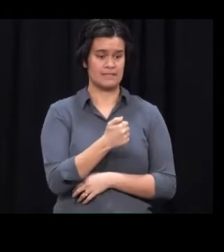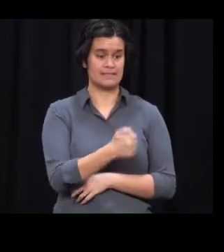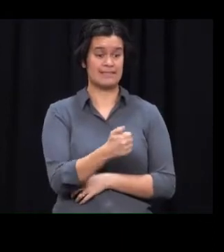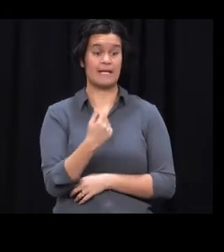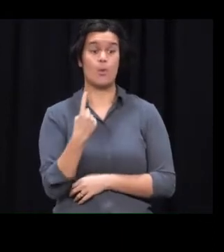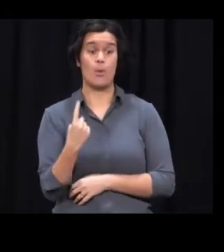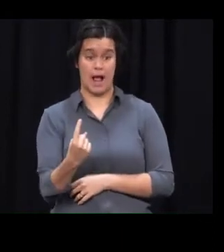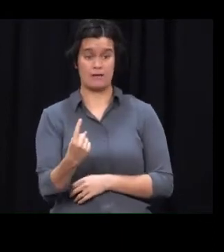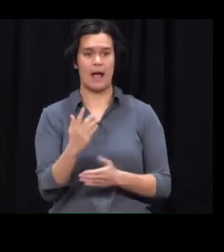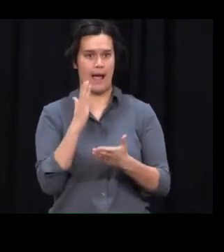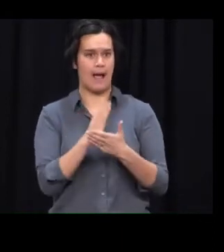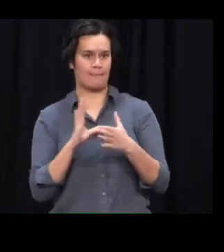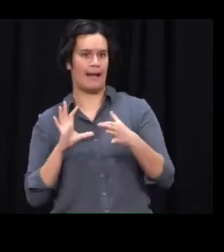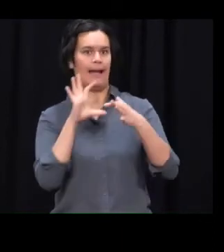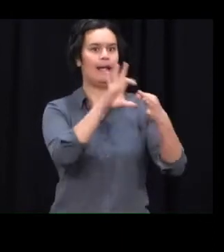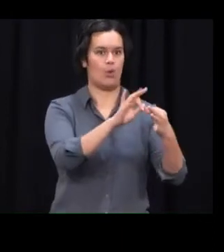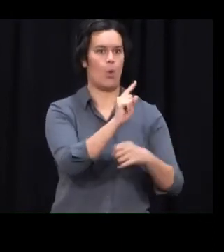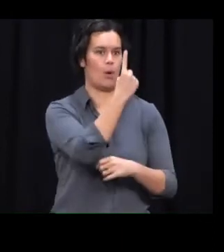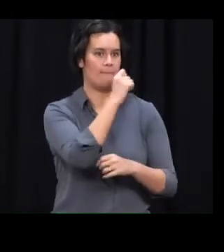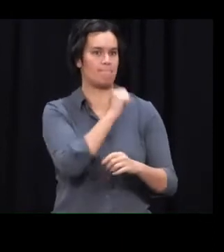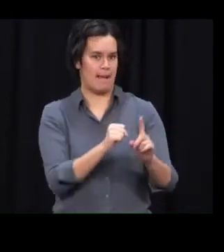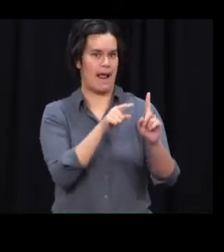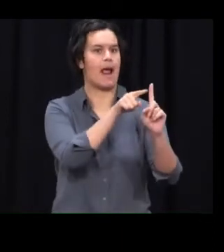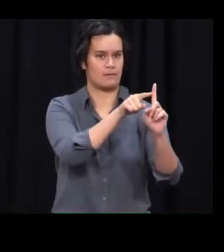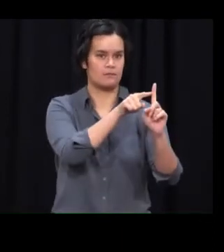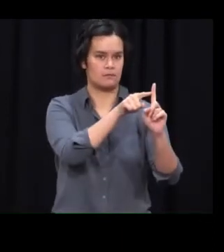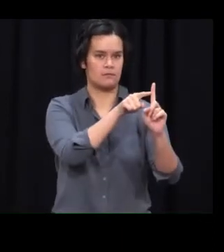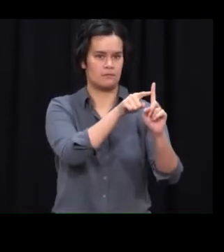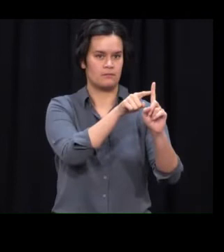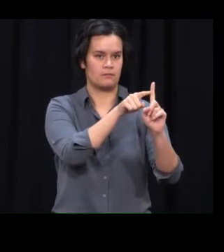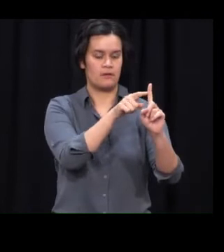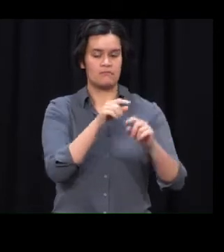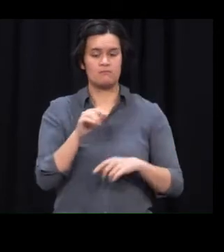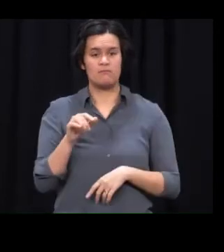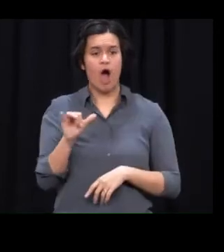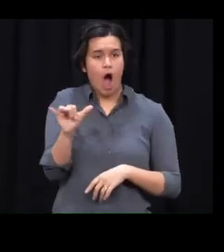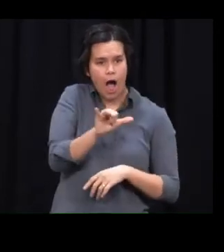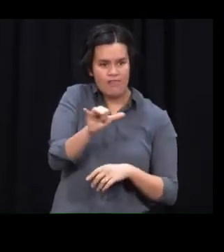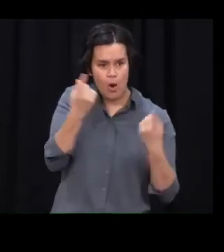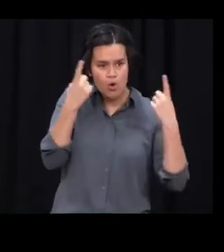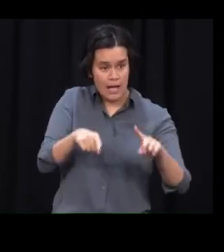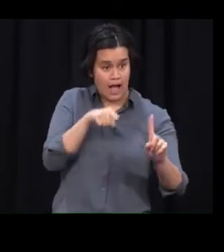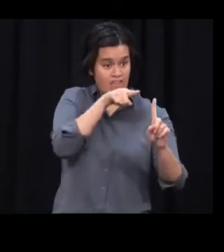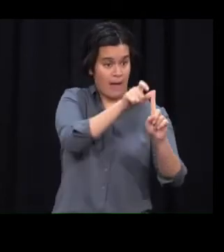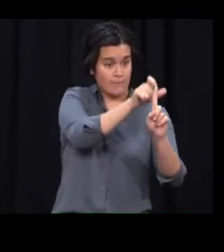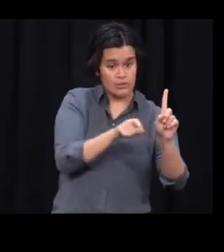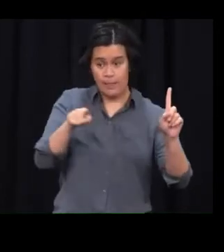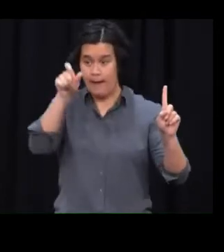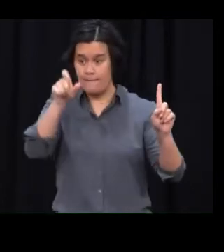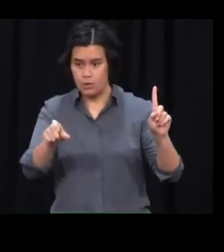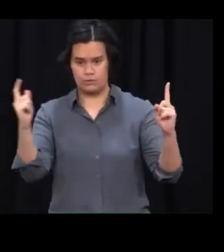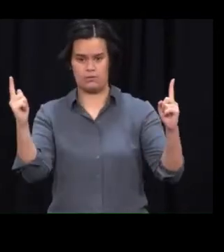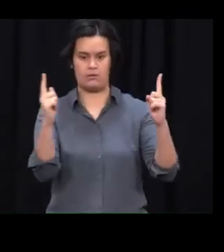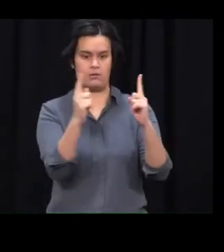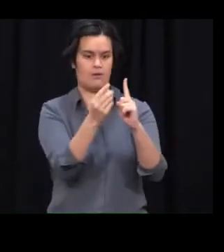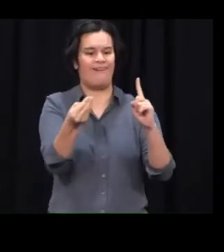a linkage to the outbreak, either epidemiologically or through whole genome sequencing or both, but initial assessment in most